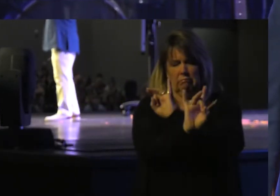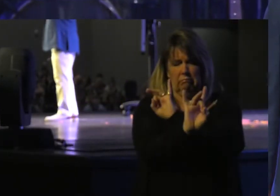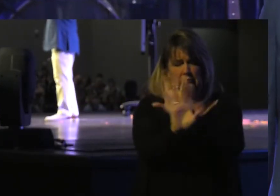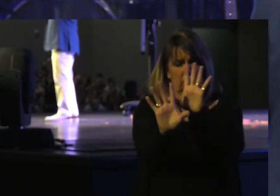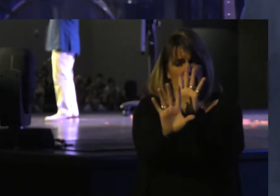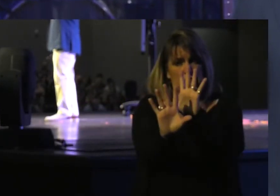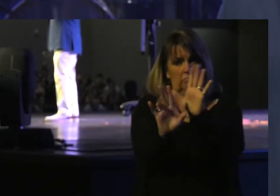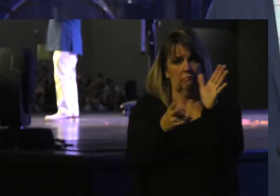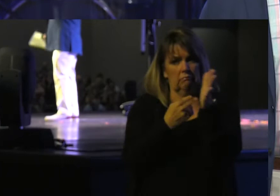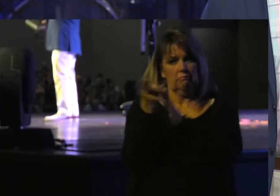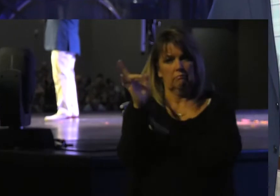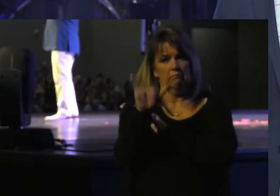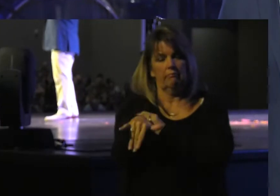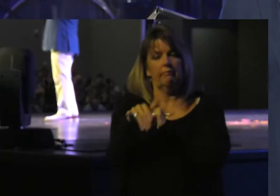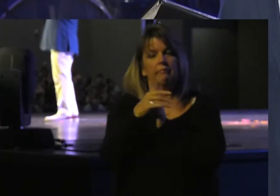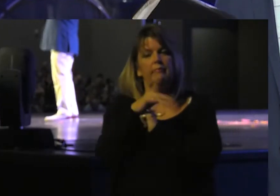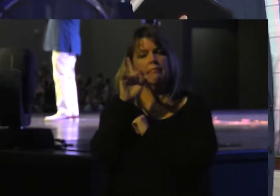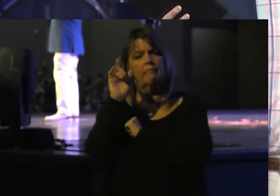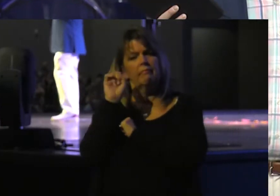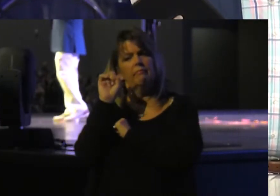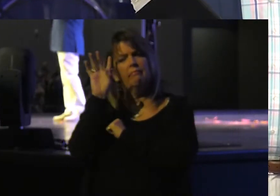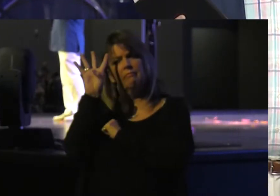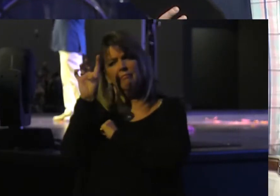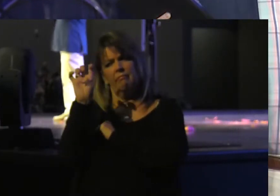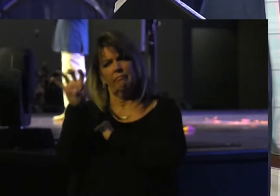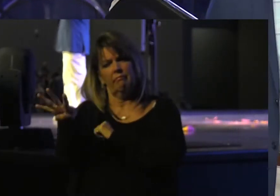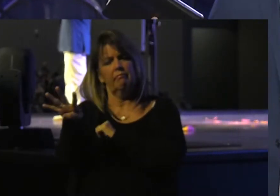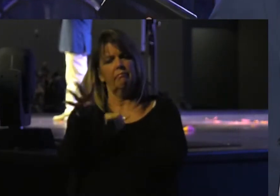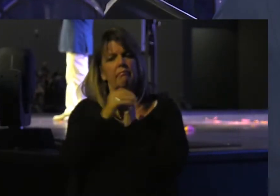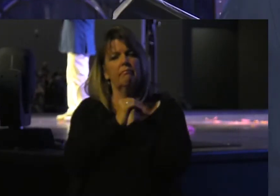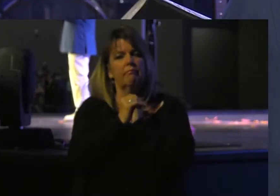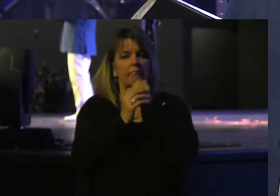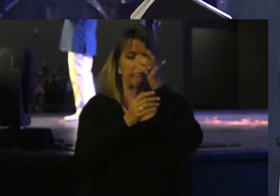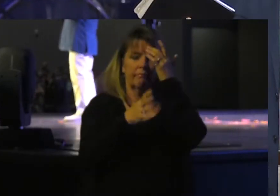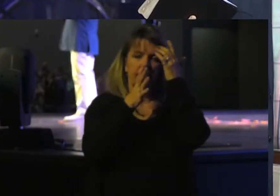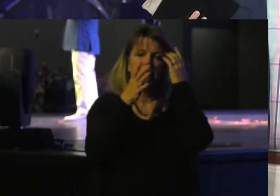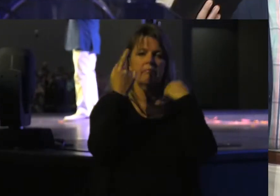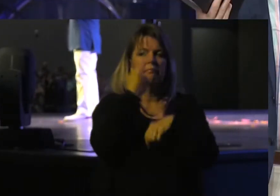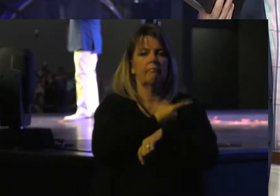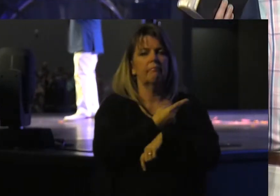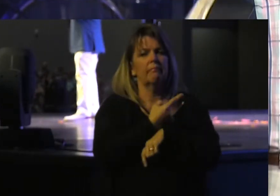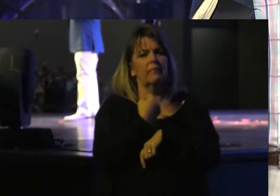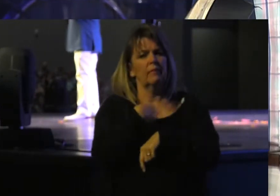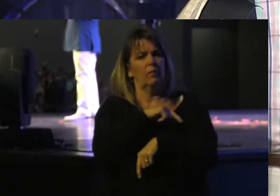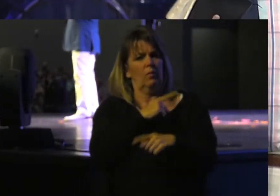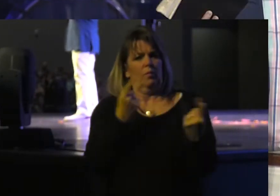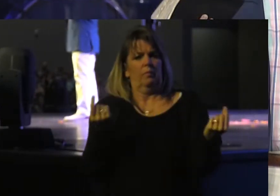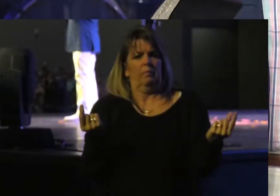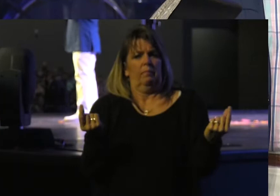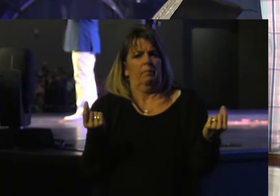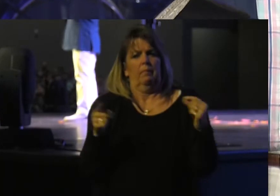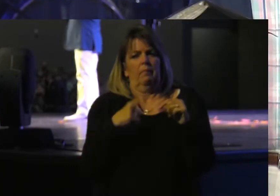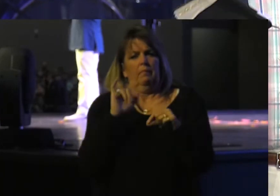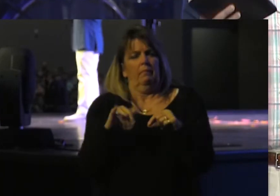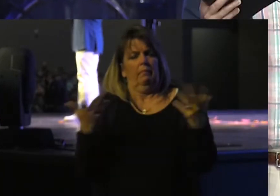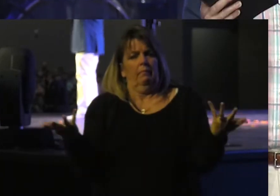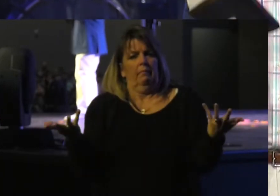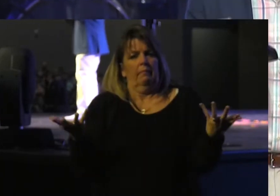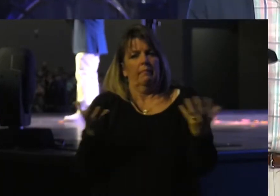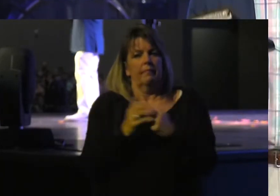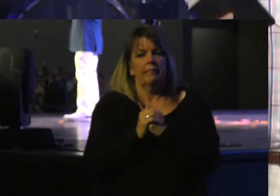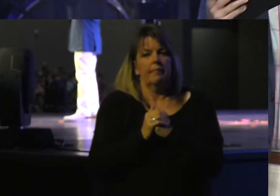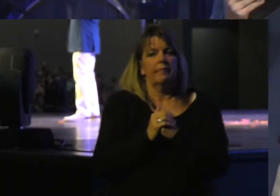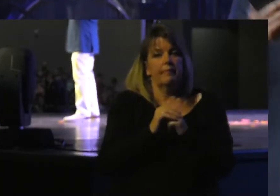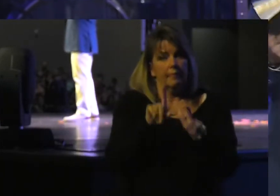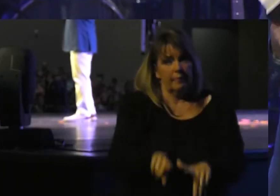truths Like that We have to ask Ourselves a question On this Mother's Day What do we do About that? We have to